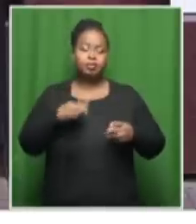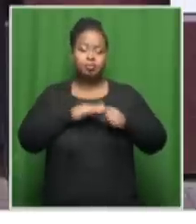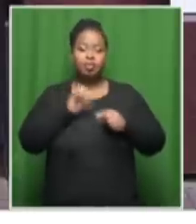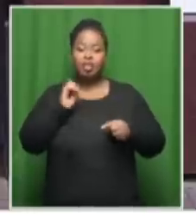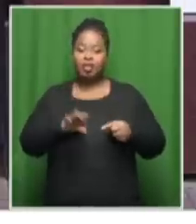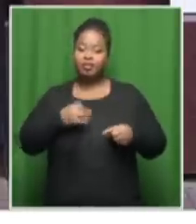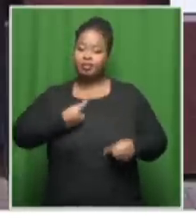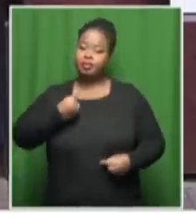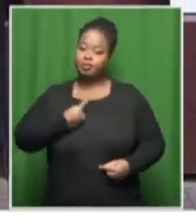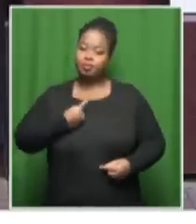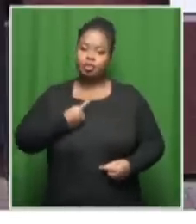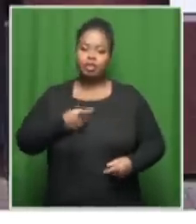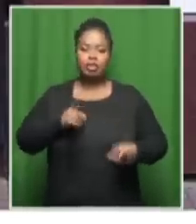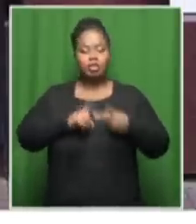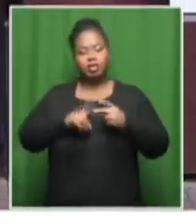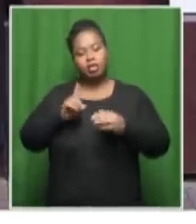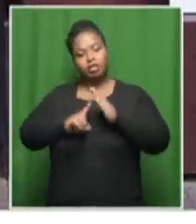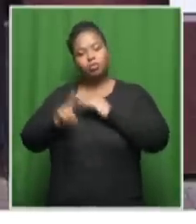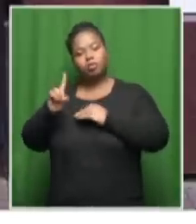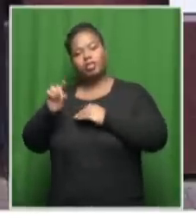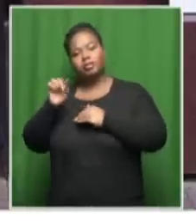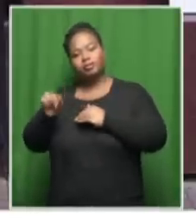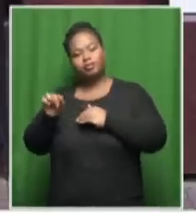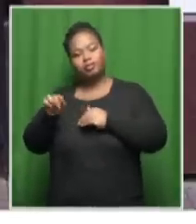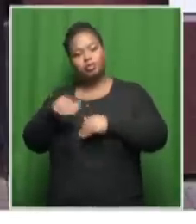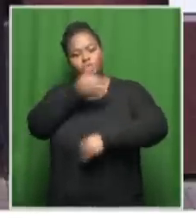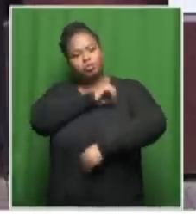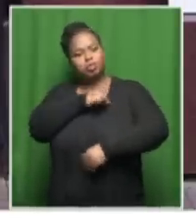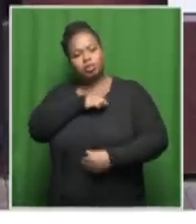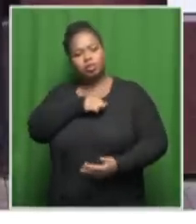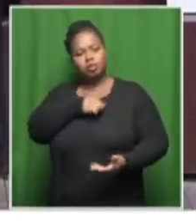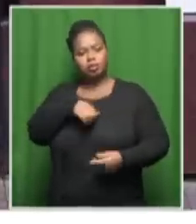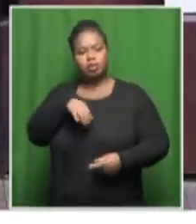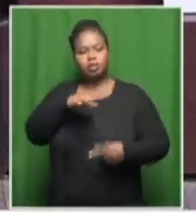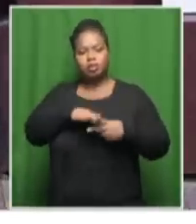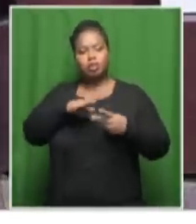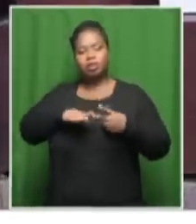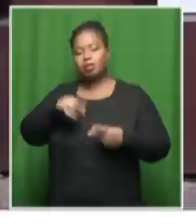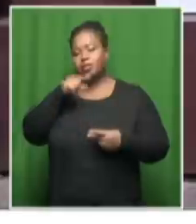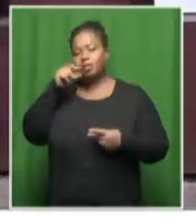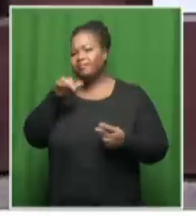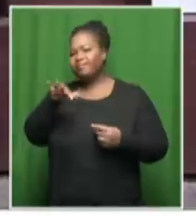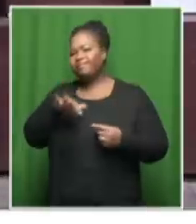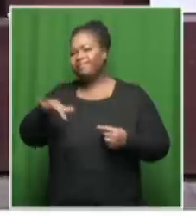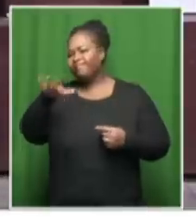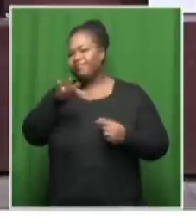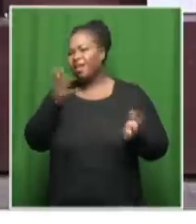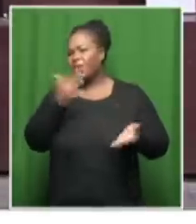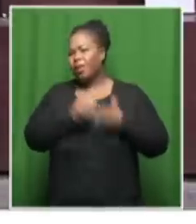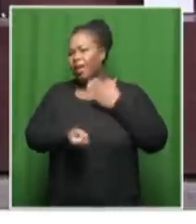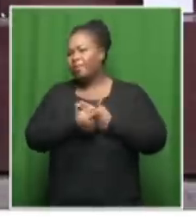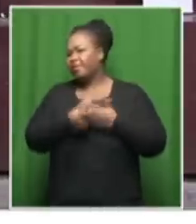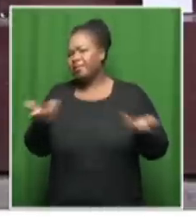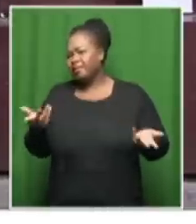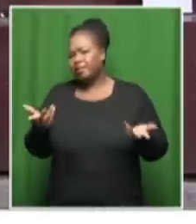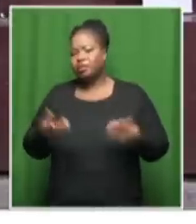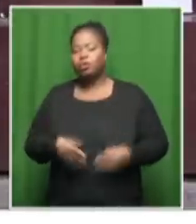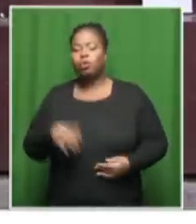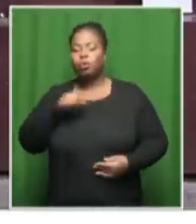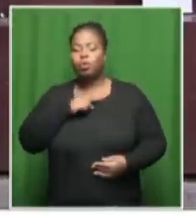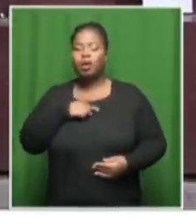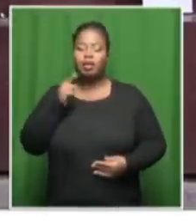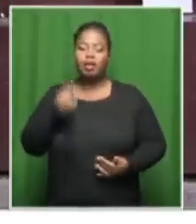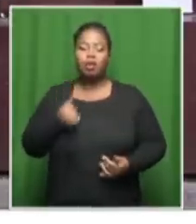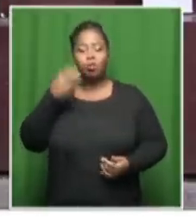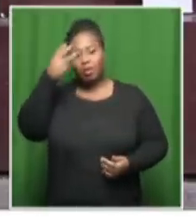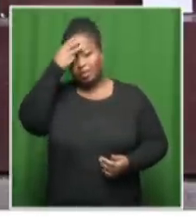go to the hospital, what was the scene like? Was the scene completely abandoned after Senzomiwa had been taken to